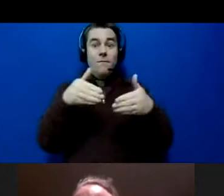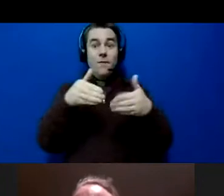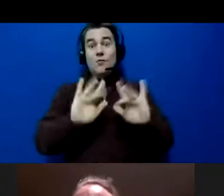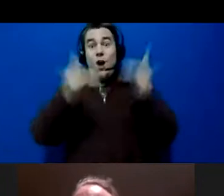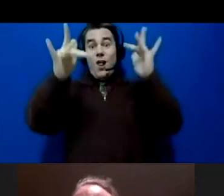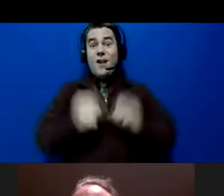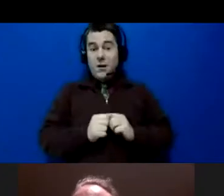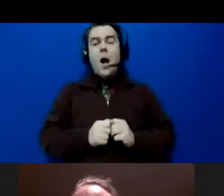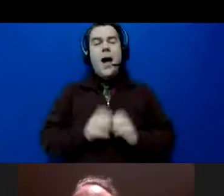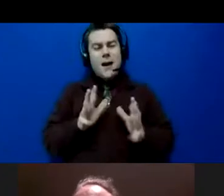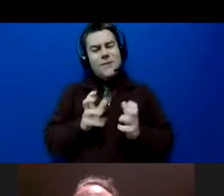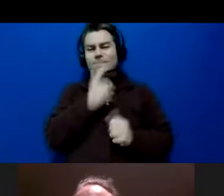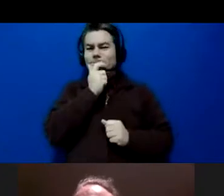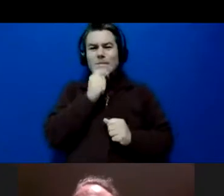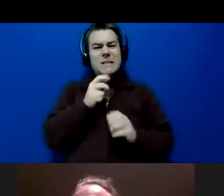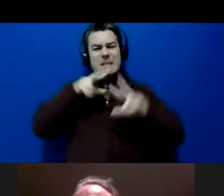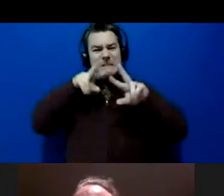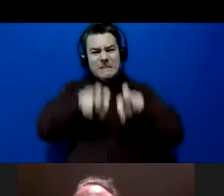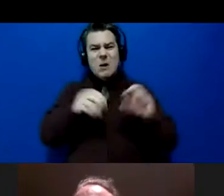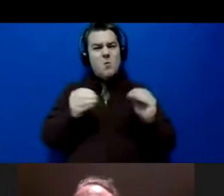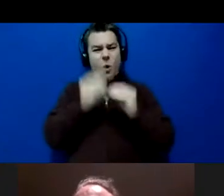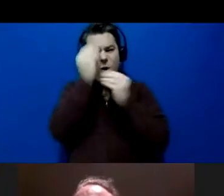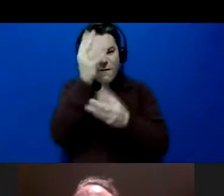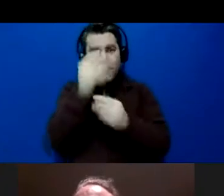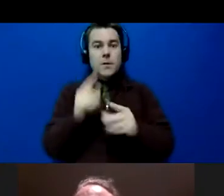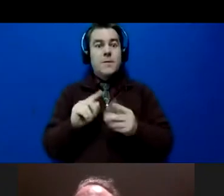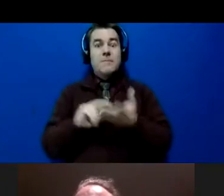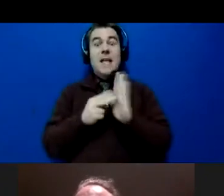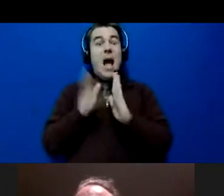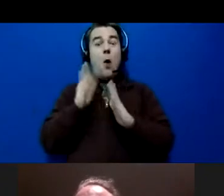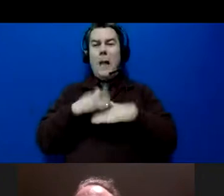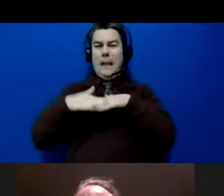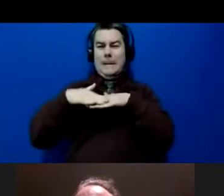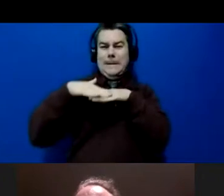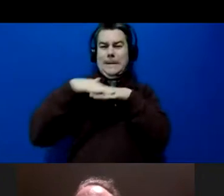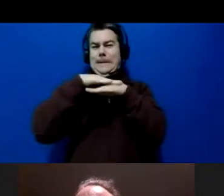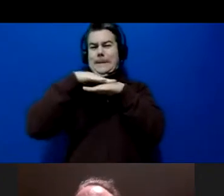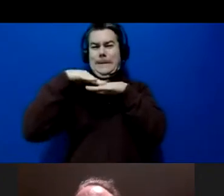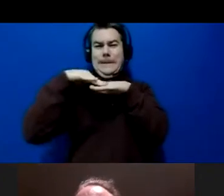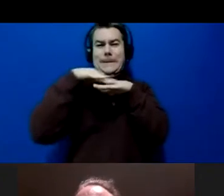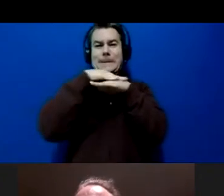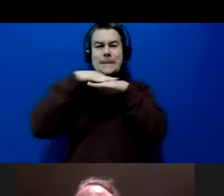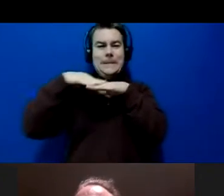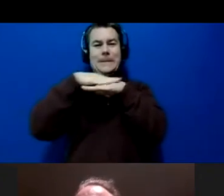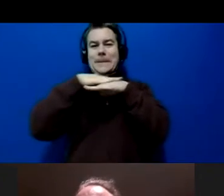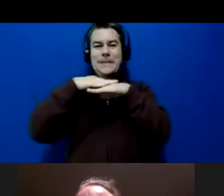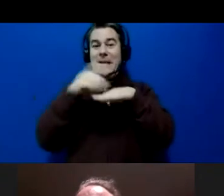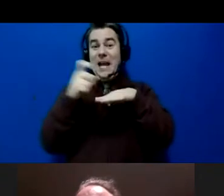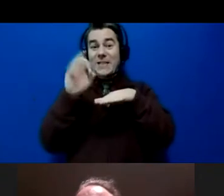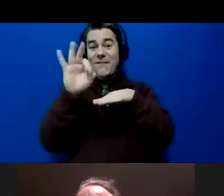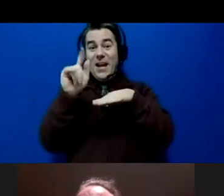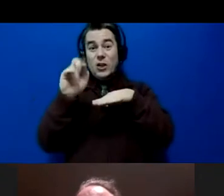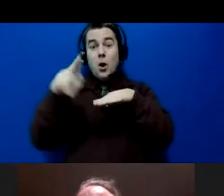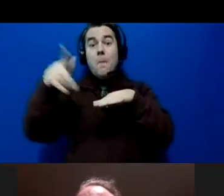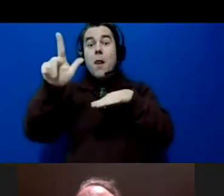in and get a little bit more information. So I'm gonna give you kind of like tip of the iceberg about the X Factor Plus and next week